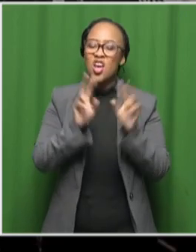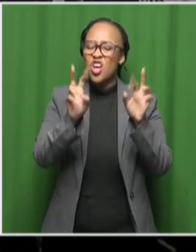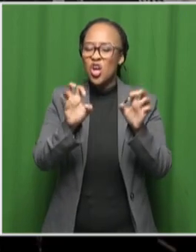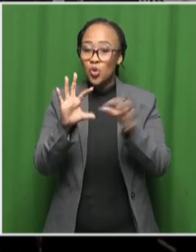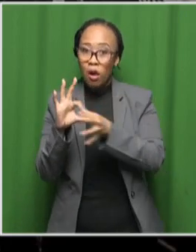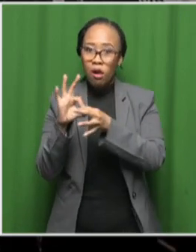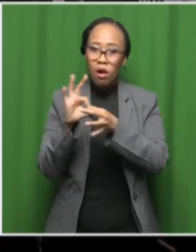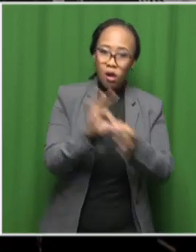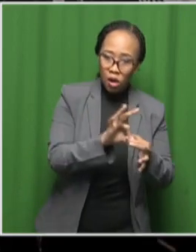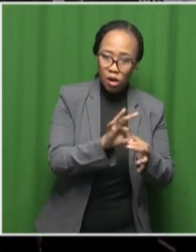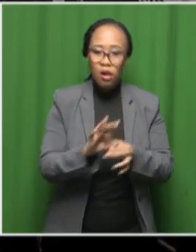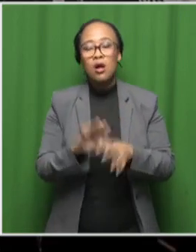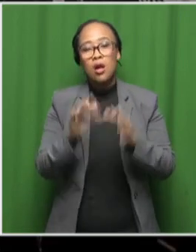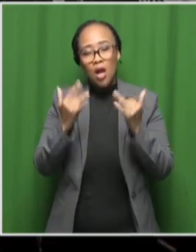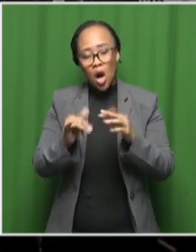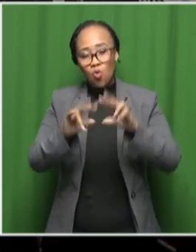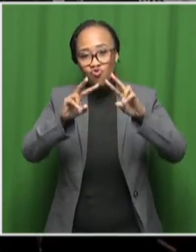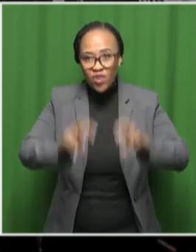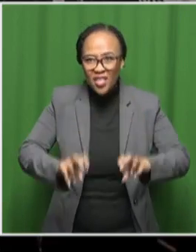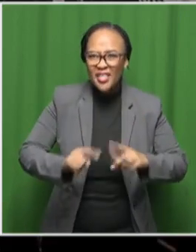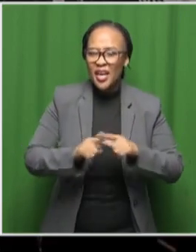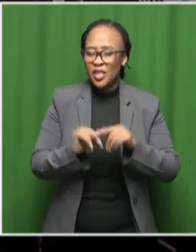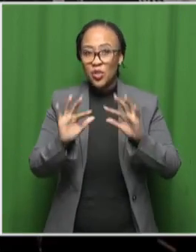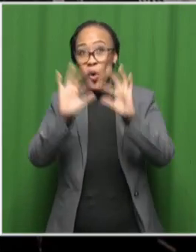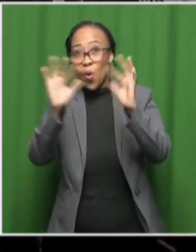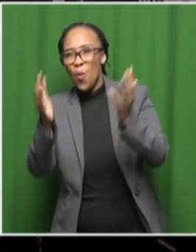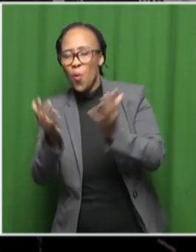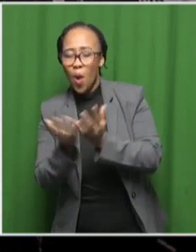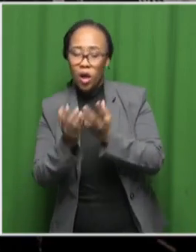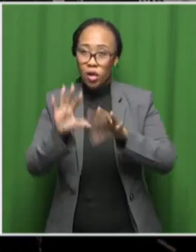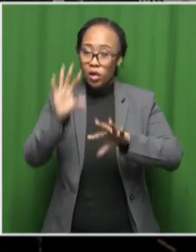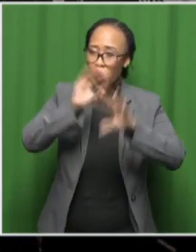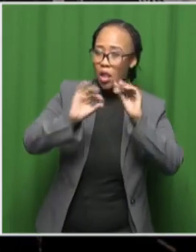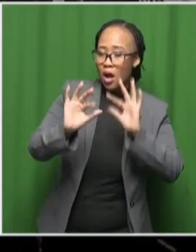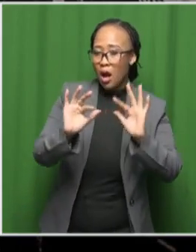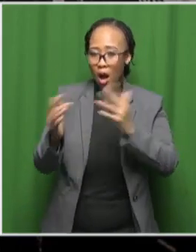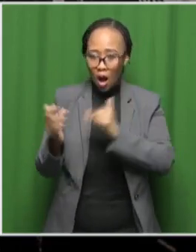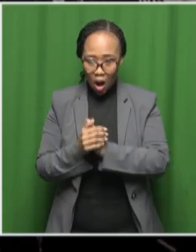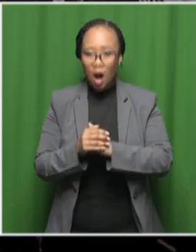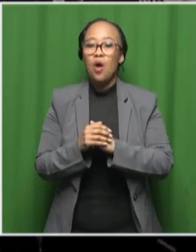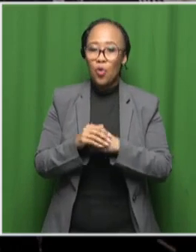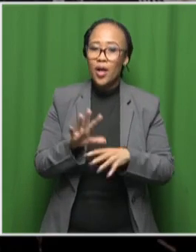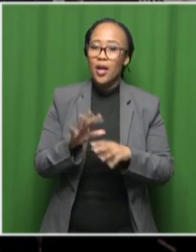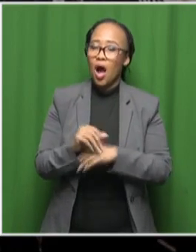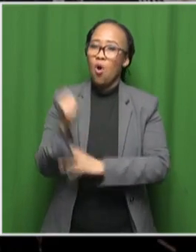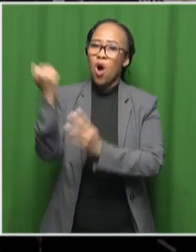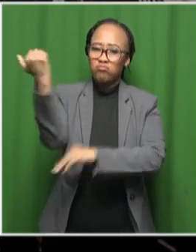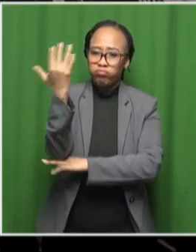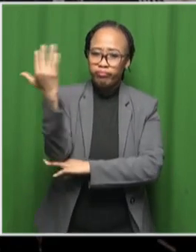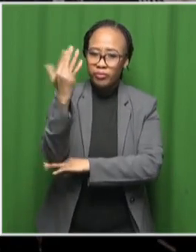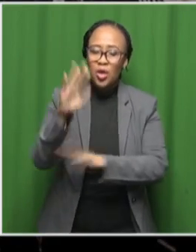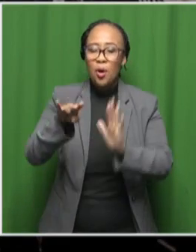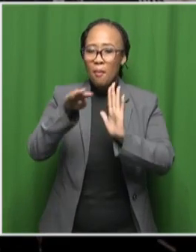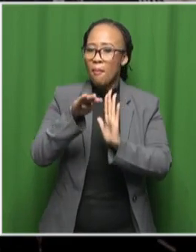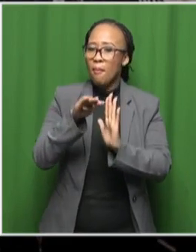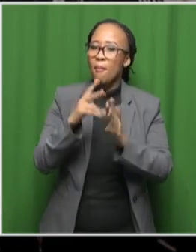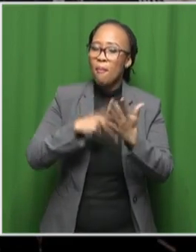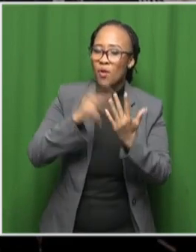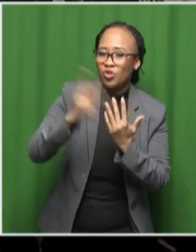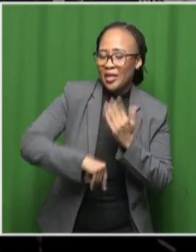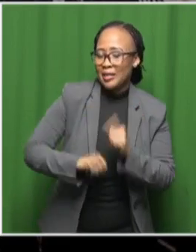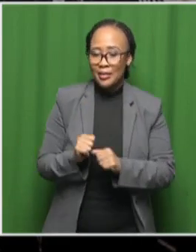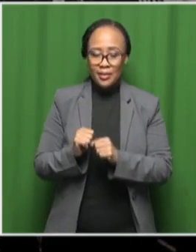astronomy research collaboration and various outreach projects will be discussed and plans will be